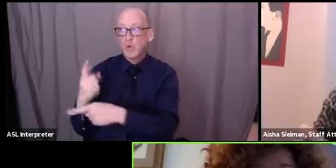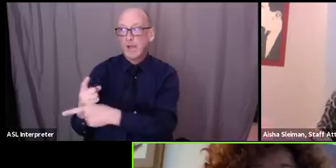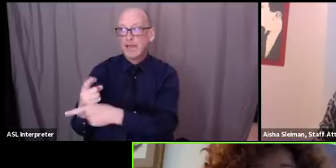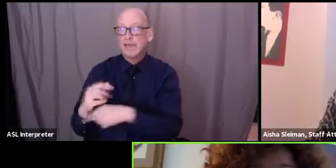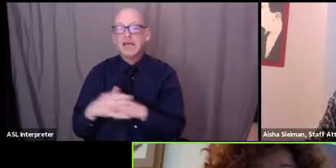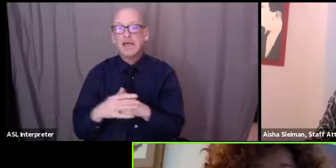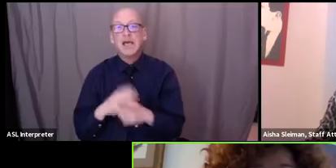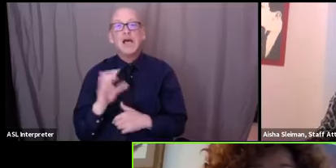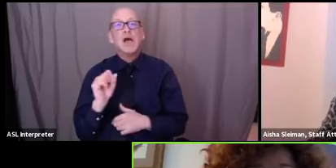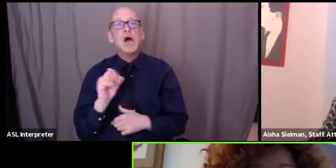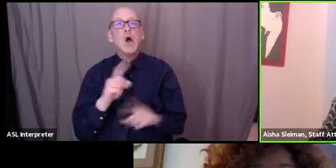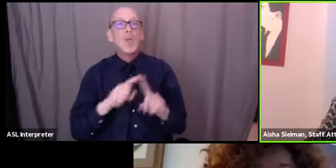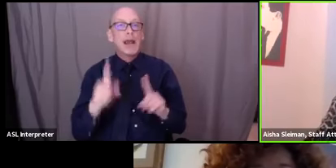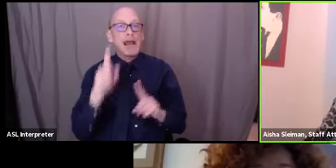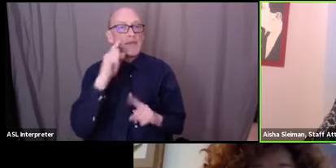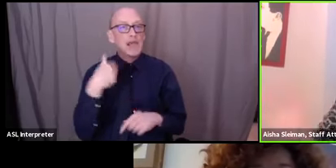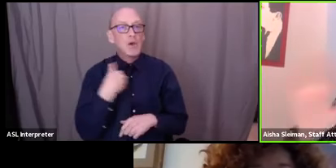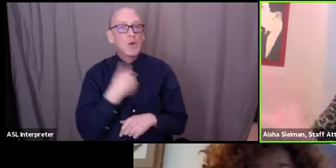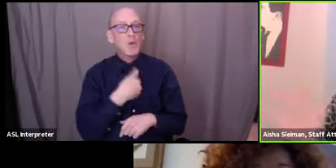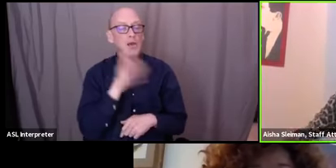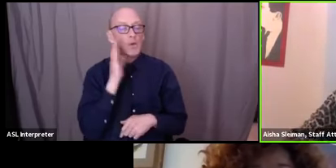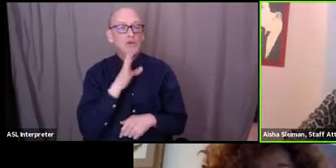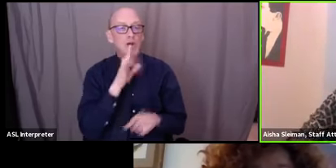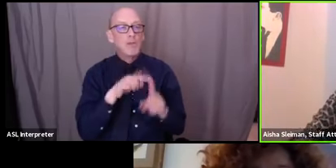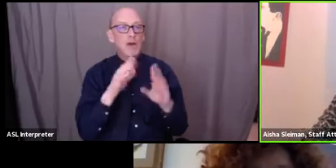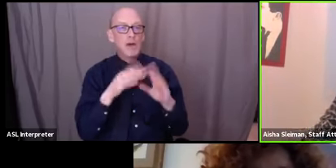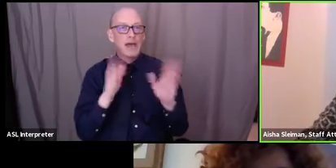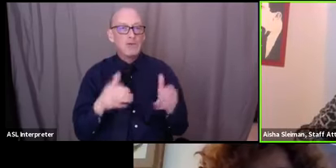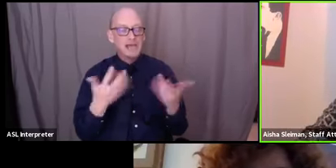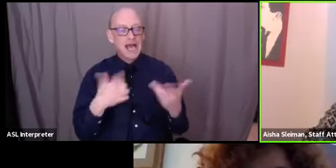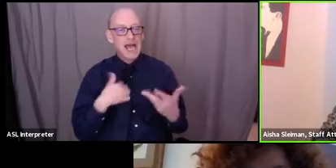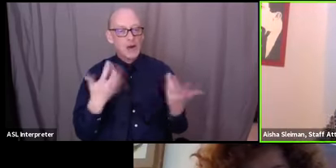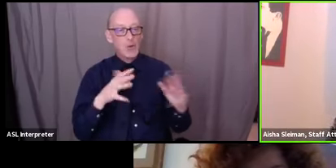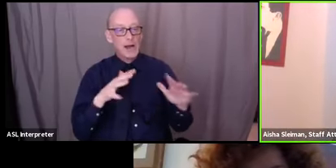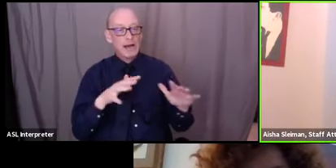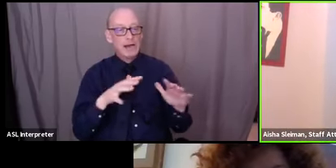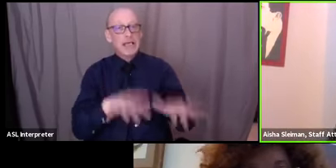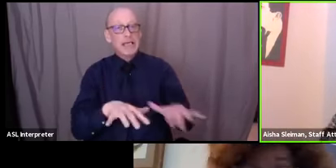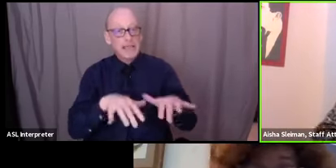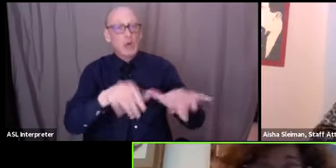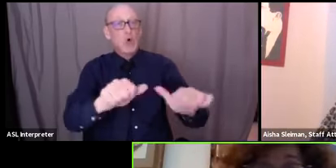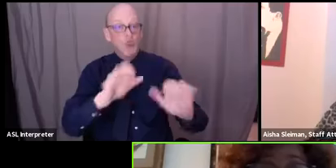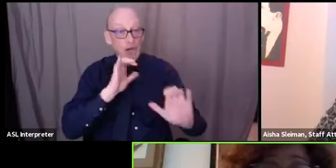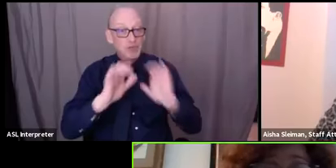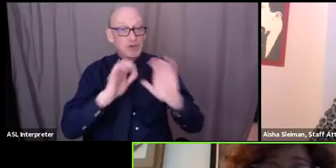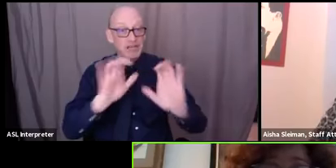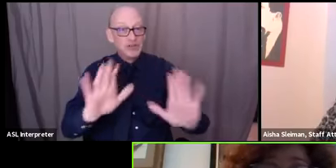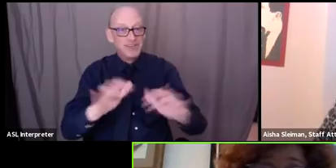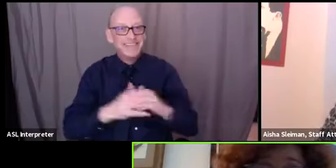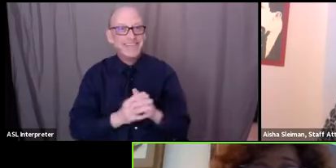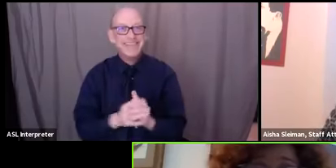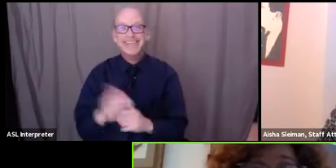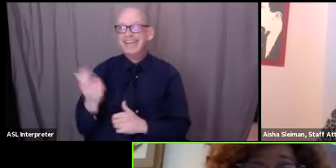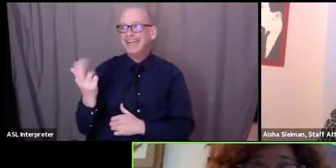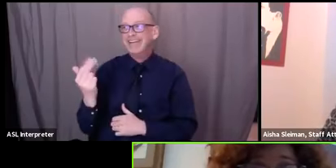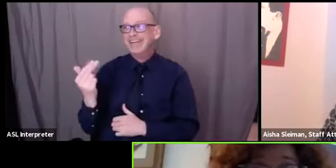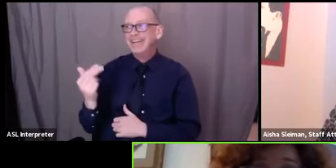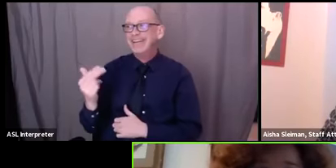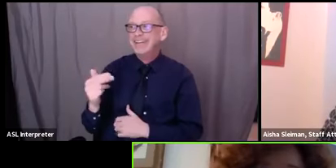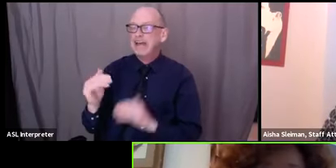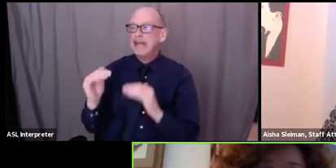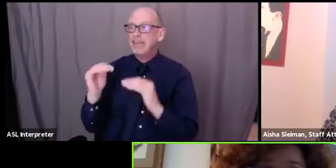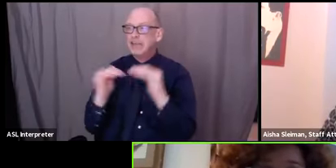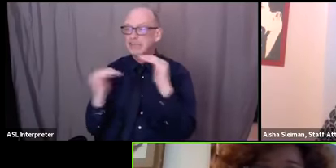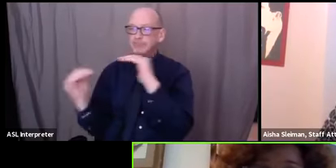so but i mean i think we're also going to talk about housing so i don't want to take away the conversation from that too oh that's the the inequity